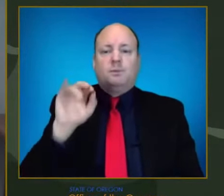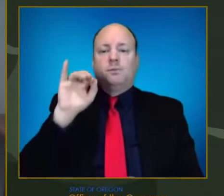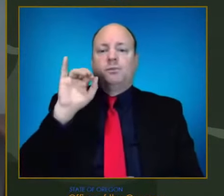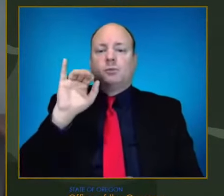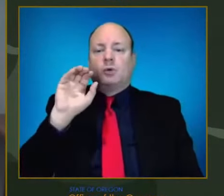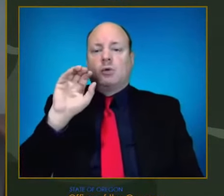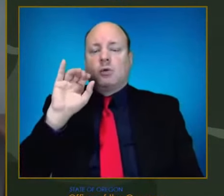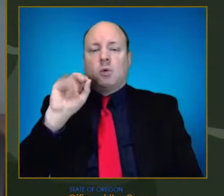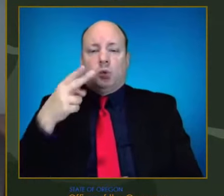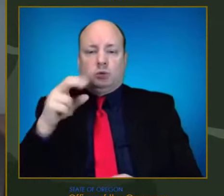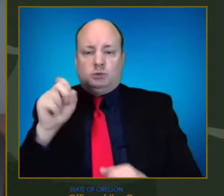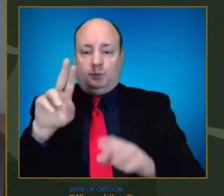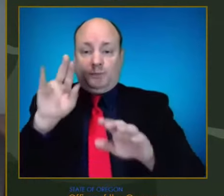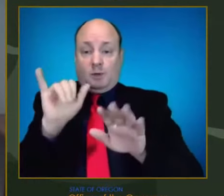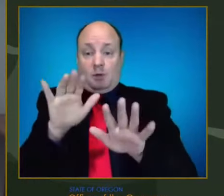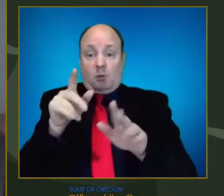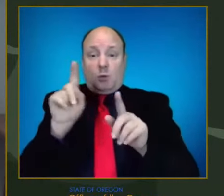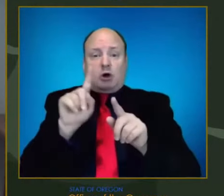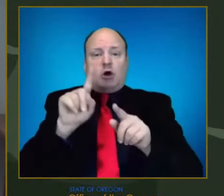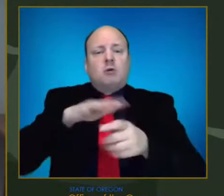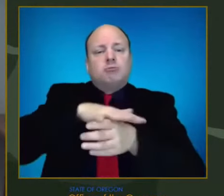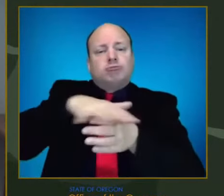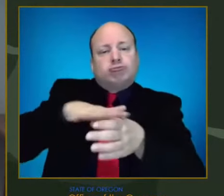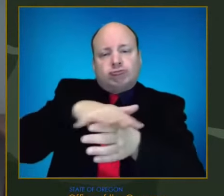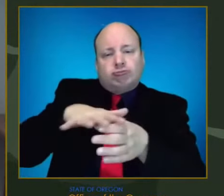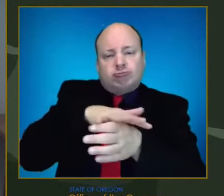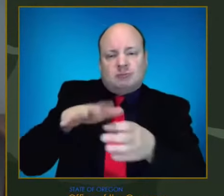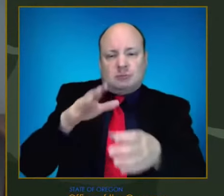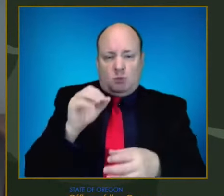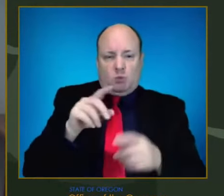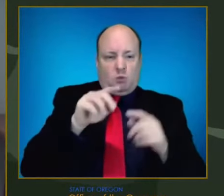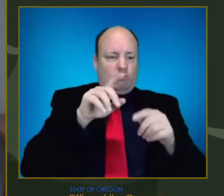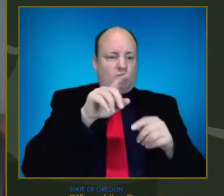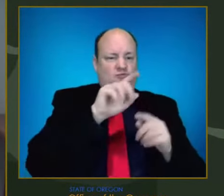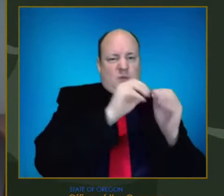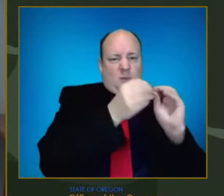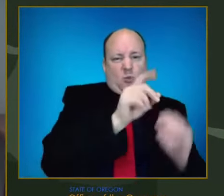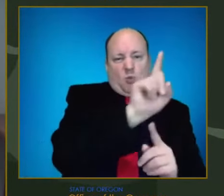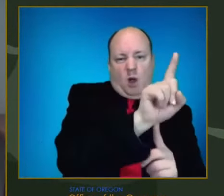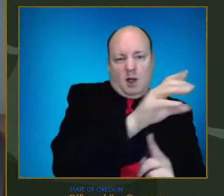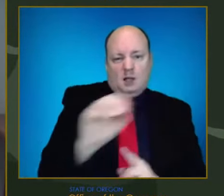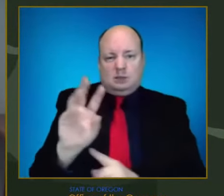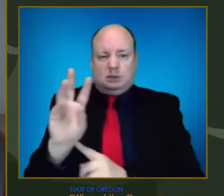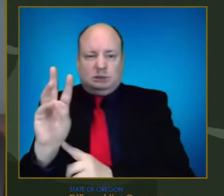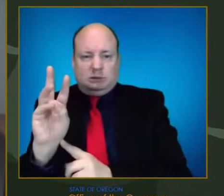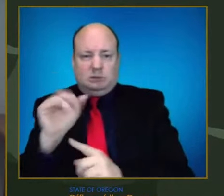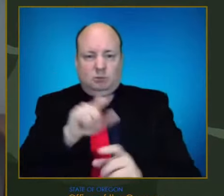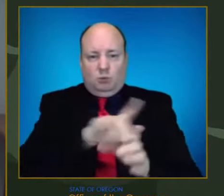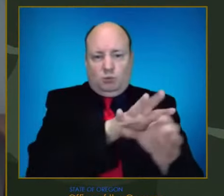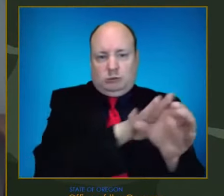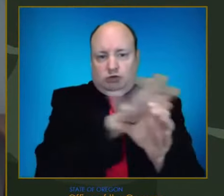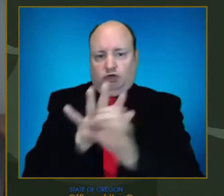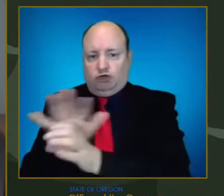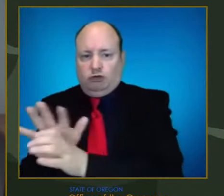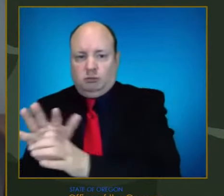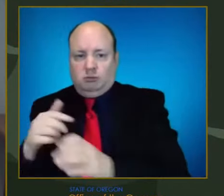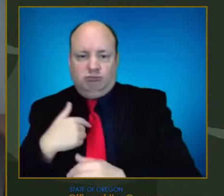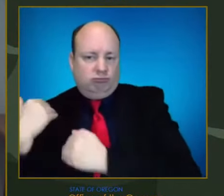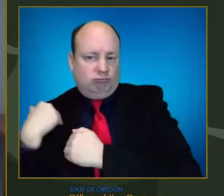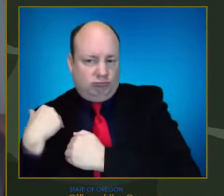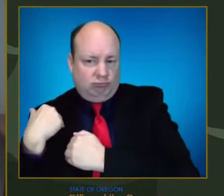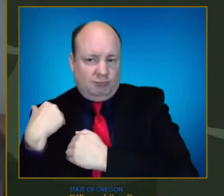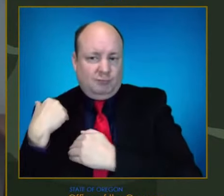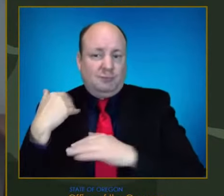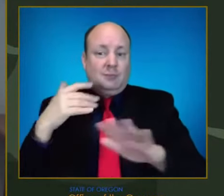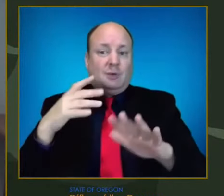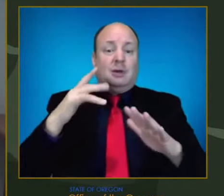one and six. I'm sure that everyone hearing this news feels devastated and slightly overwhelmed to learn that we're